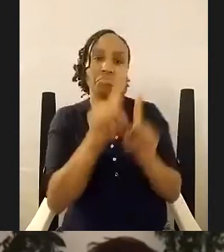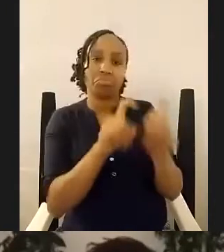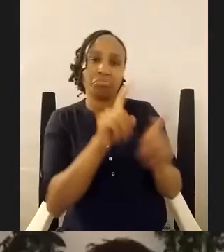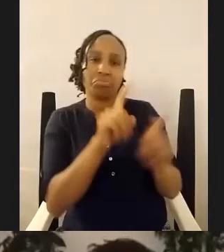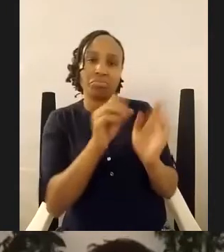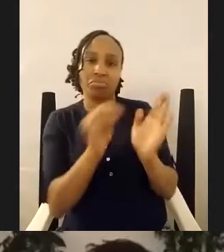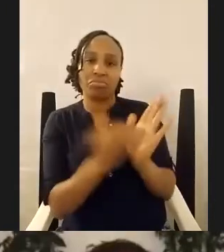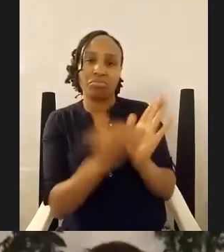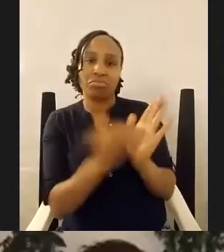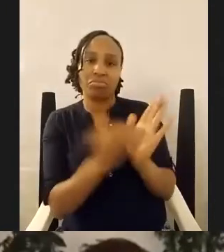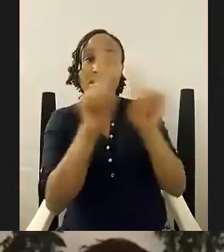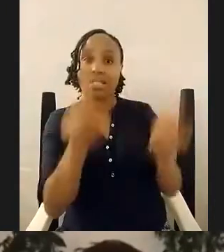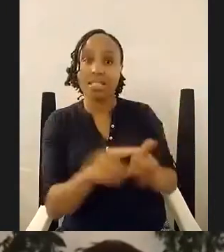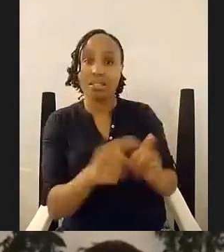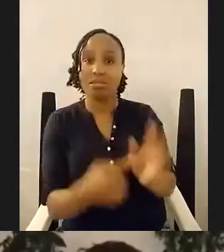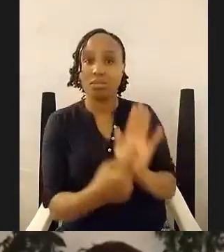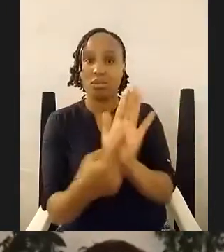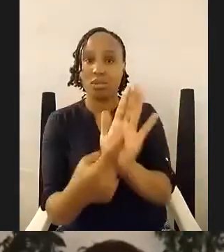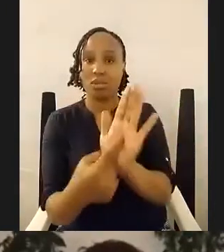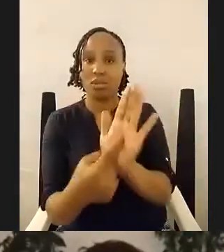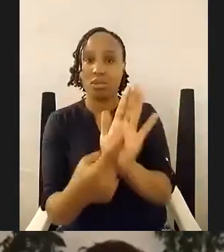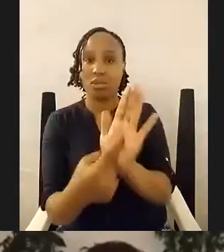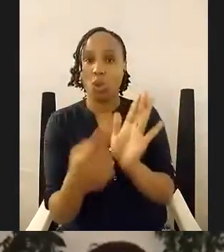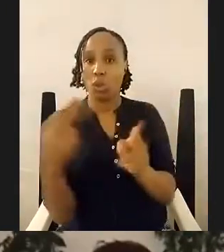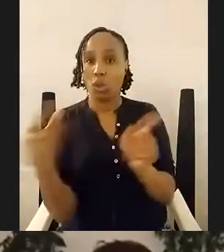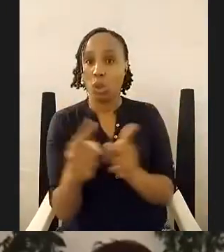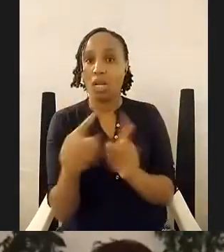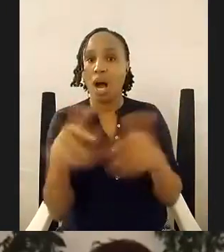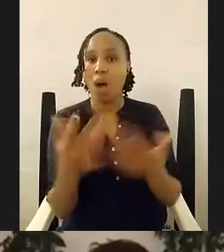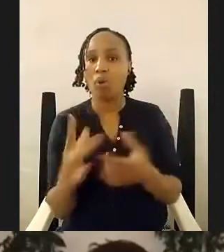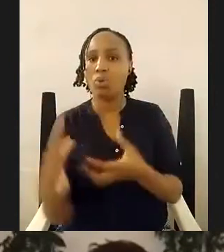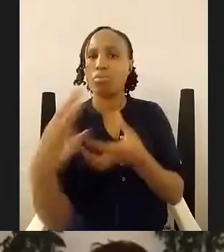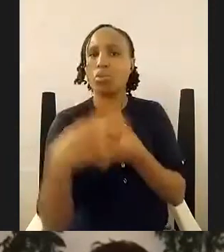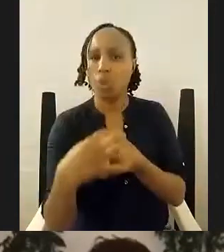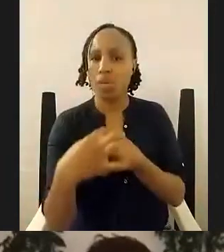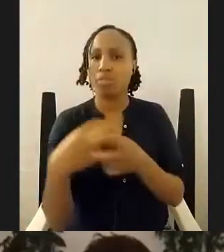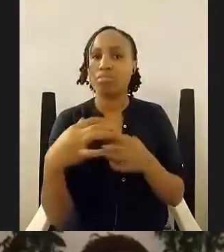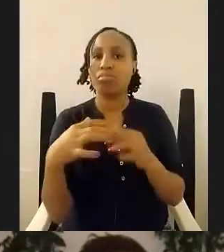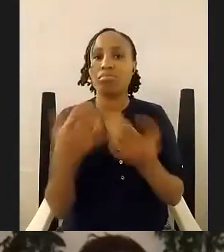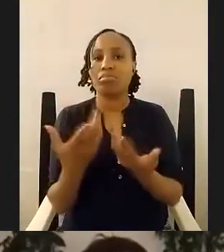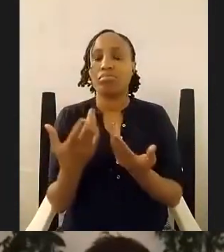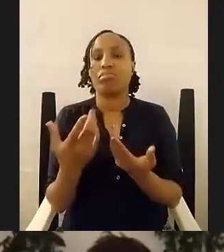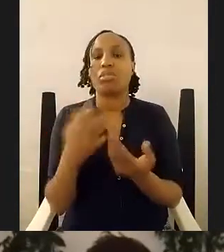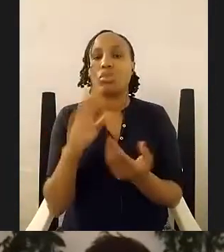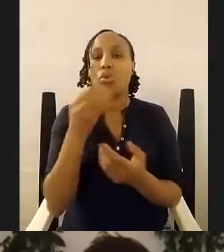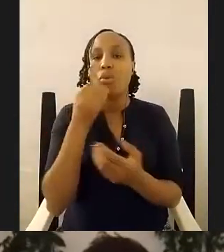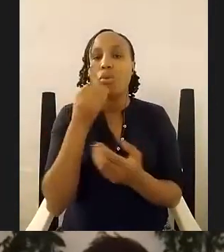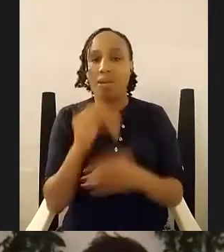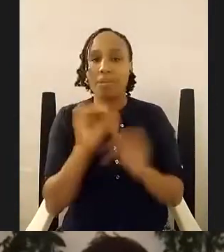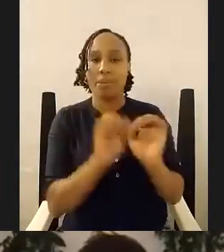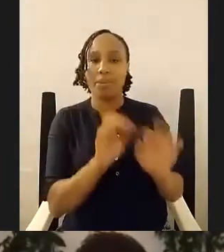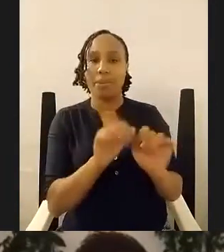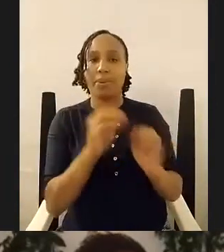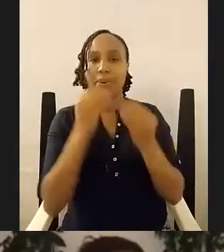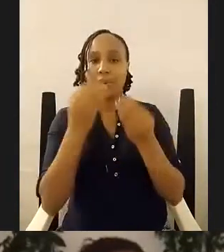in a few seconds asking you how you got here um and we really really value your feedback so please um give us feedback when